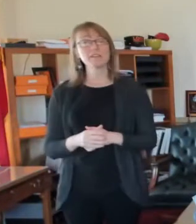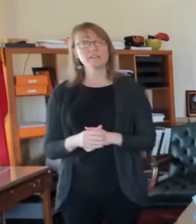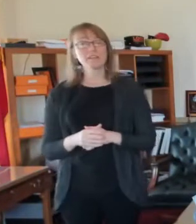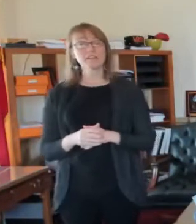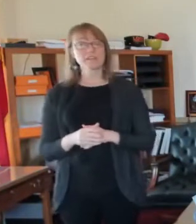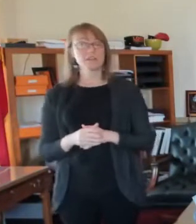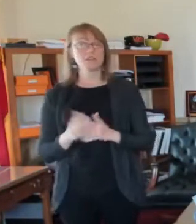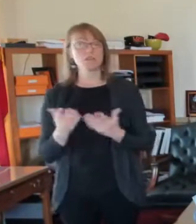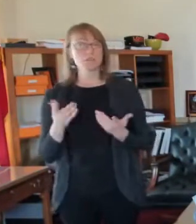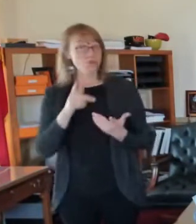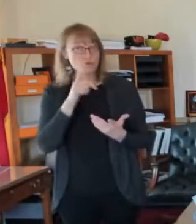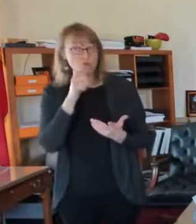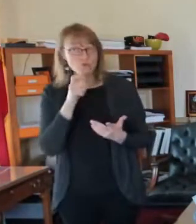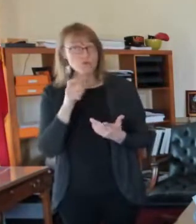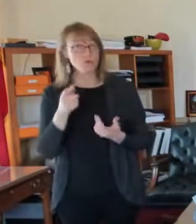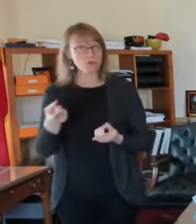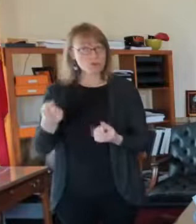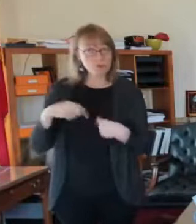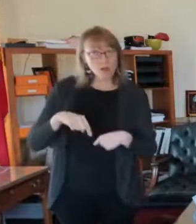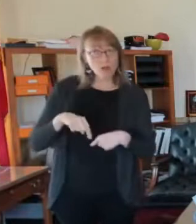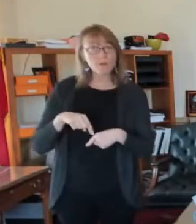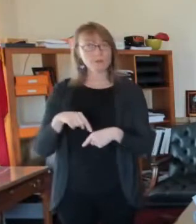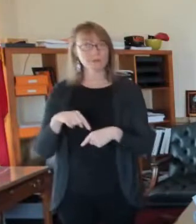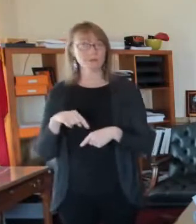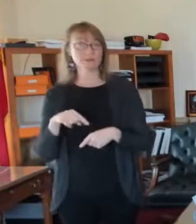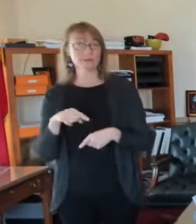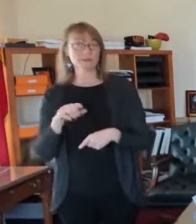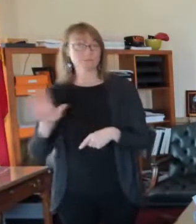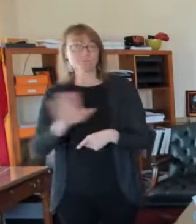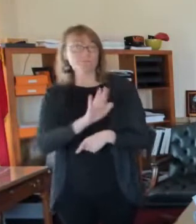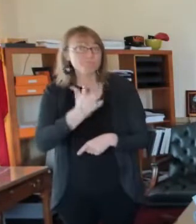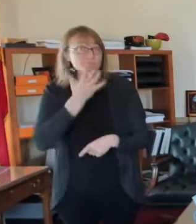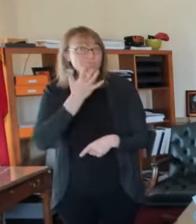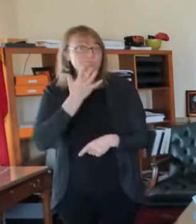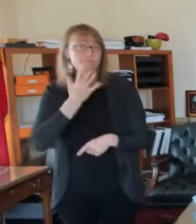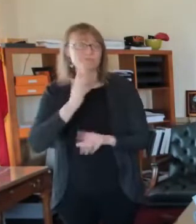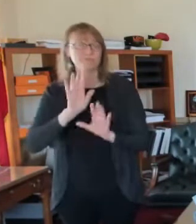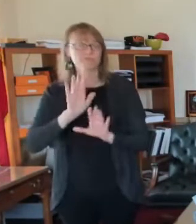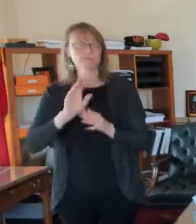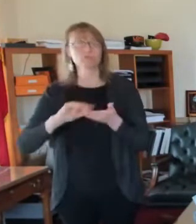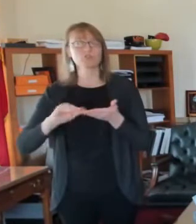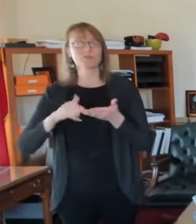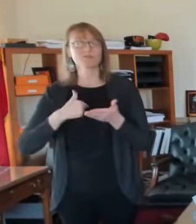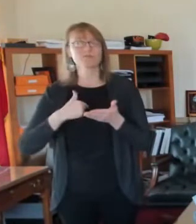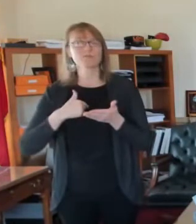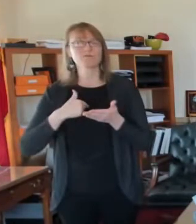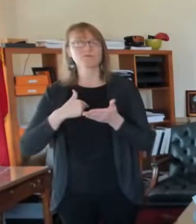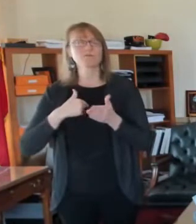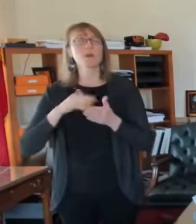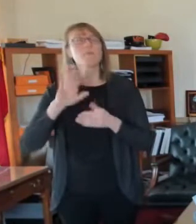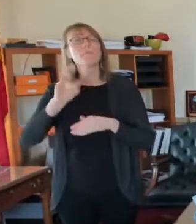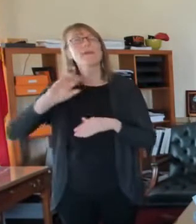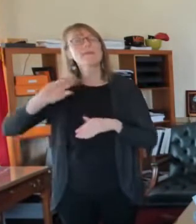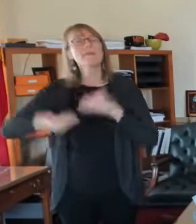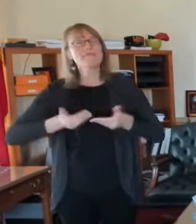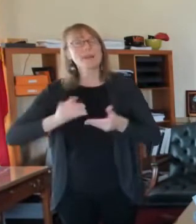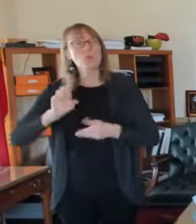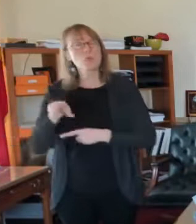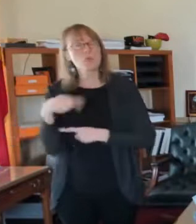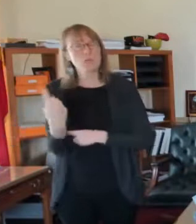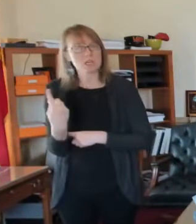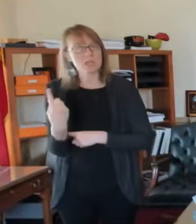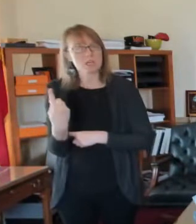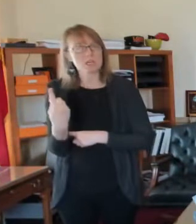is by invitation only. It's always by invitation only. Um, and, and the invitations go out to, some of these are second,